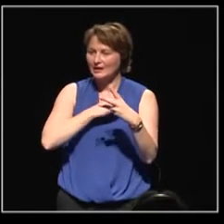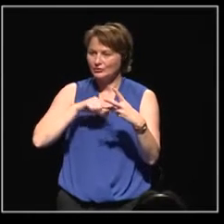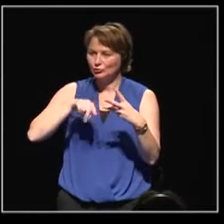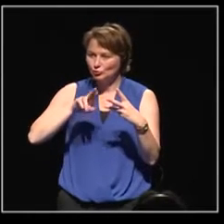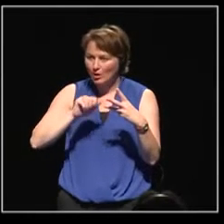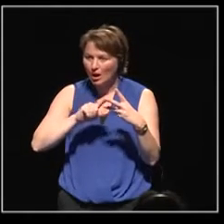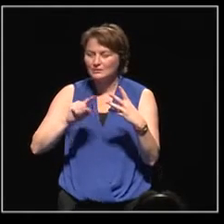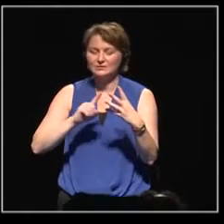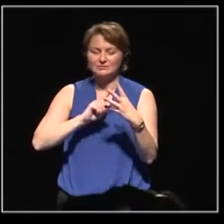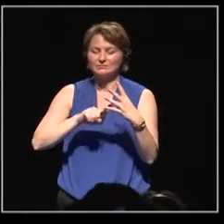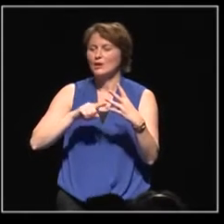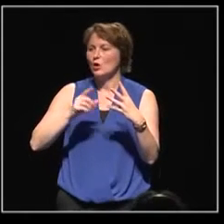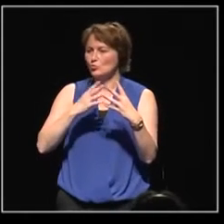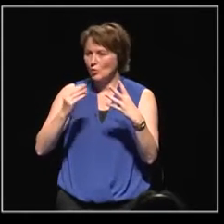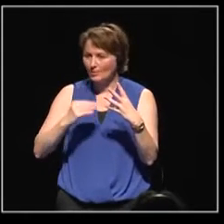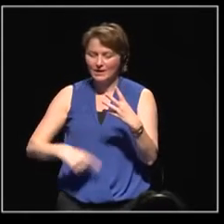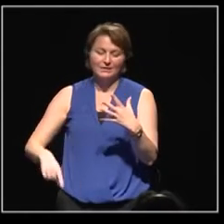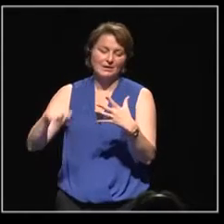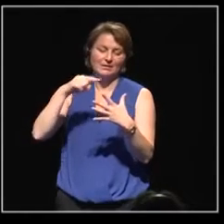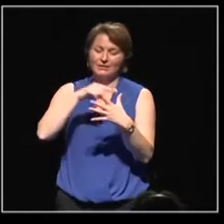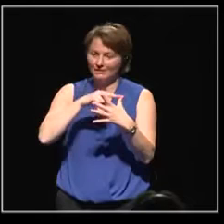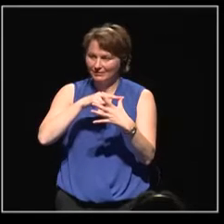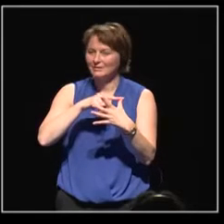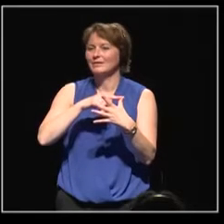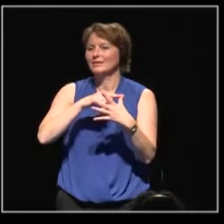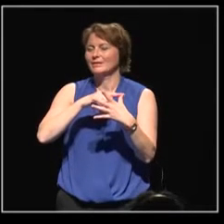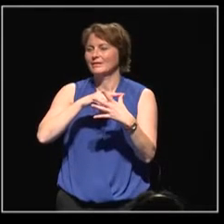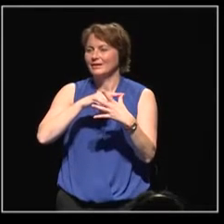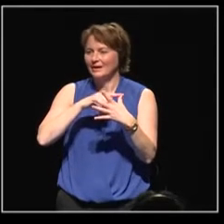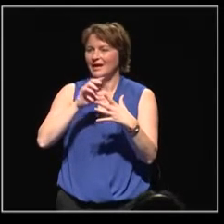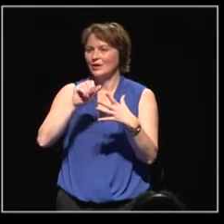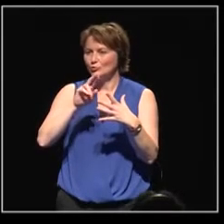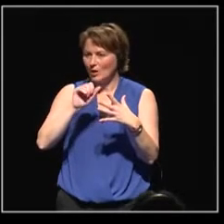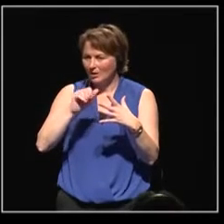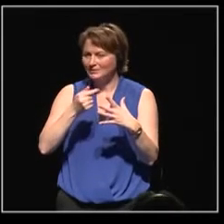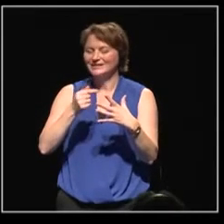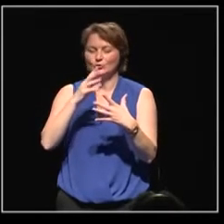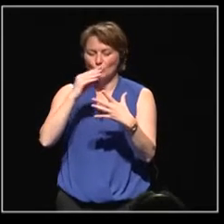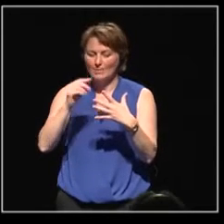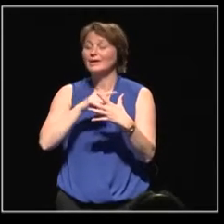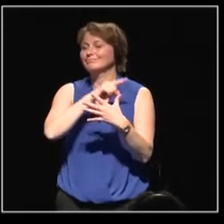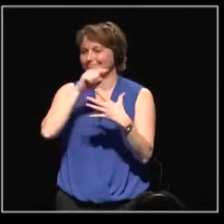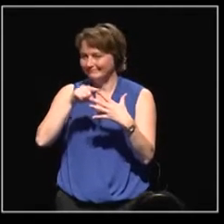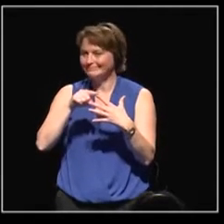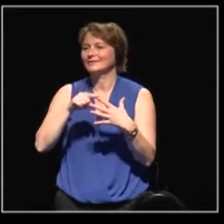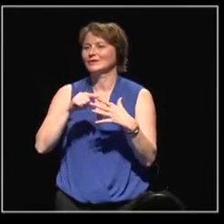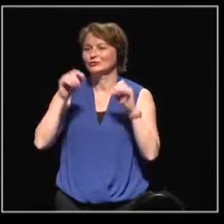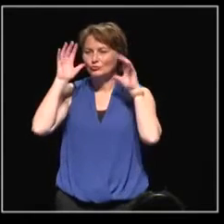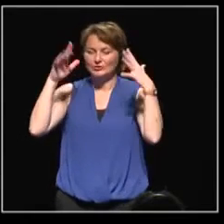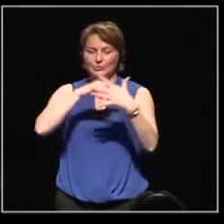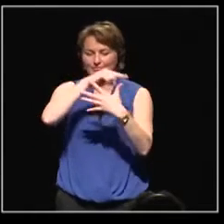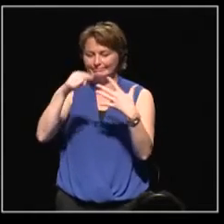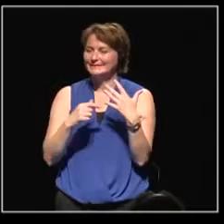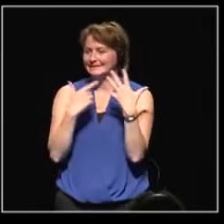Lassie in Romania, Strasbourg in Romania, and Arad in Romania as well as Strasbourg are the seven